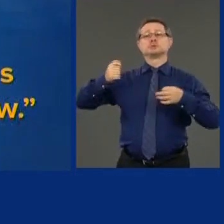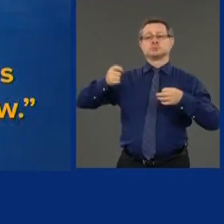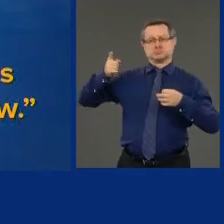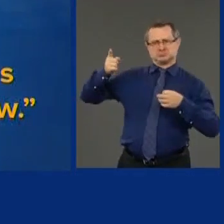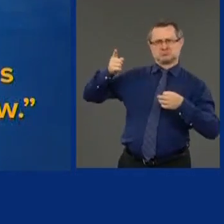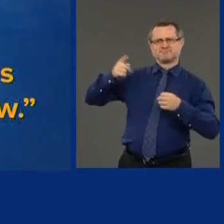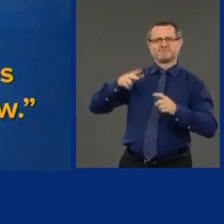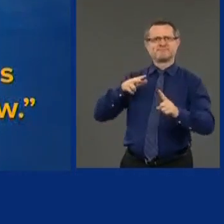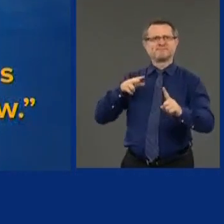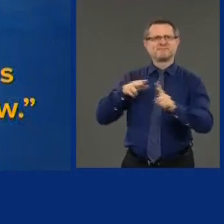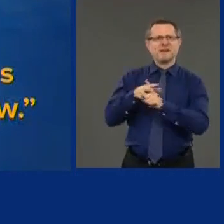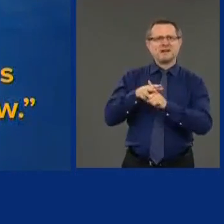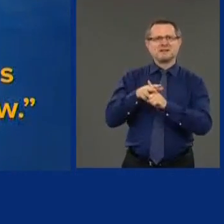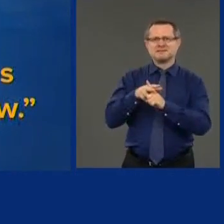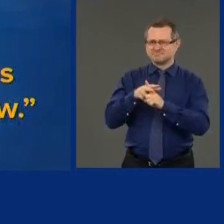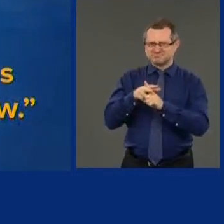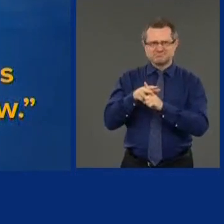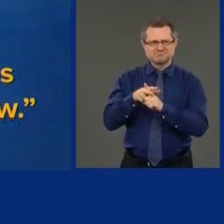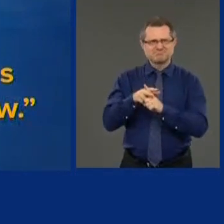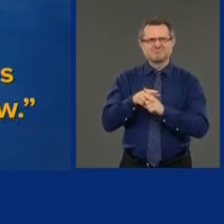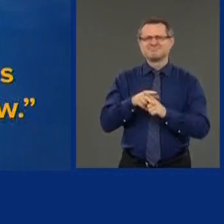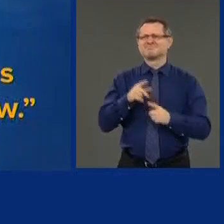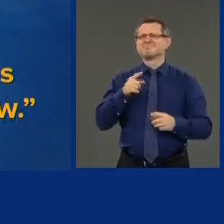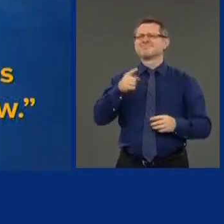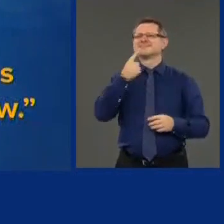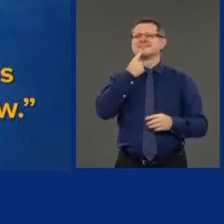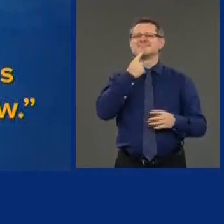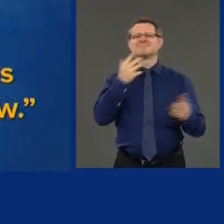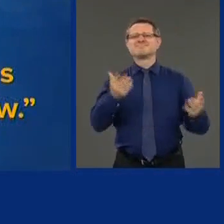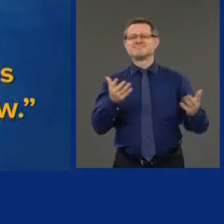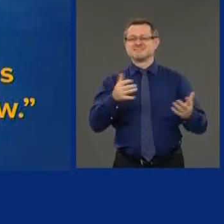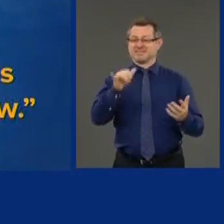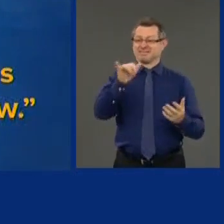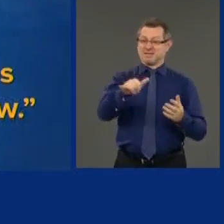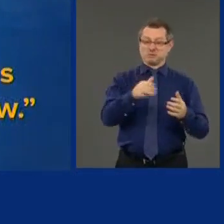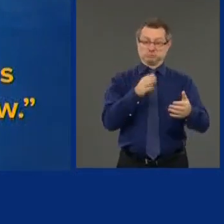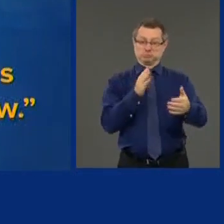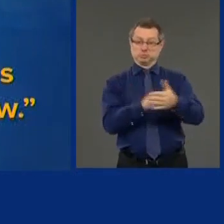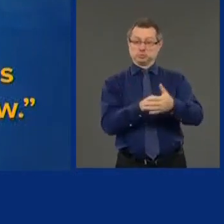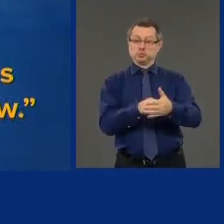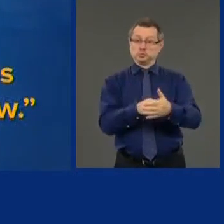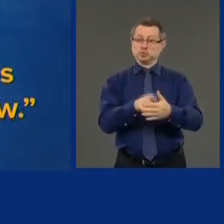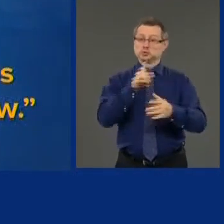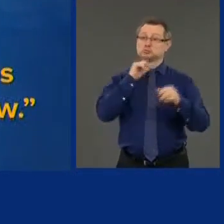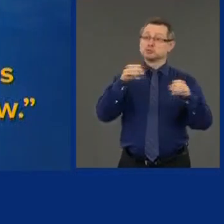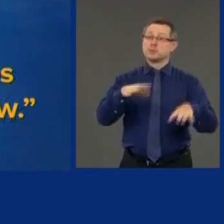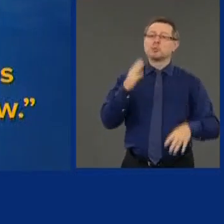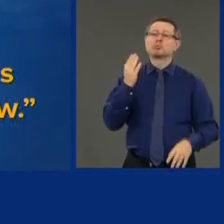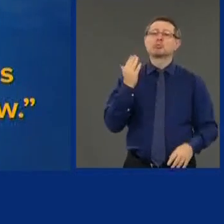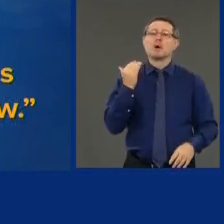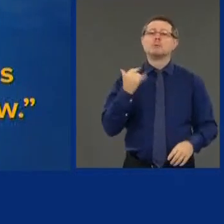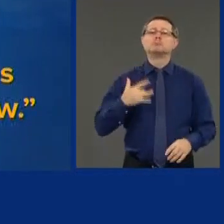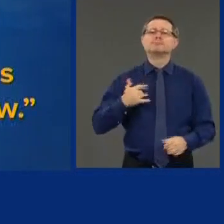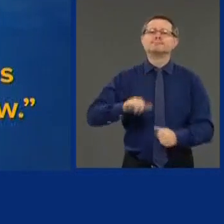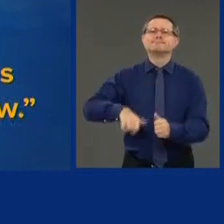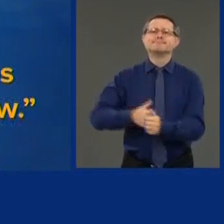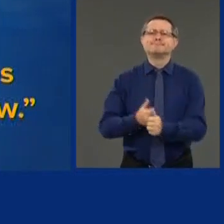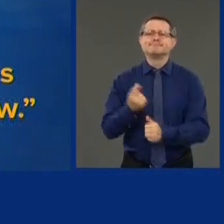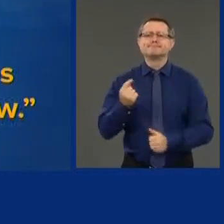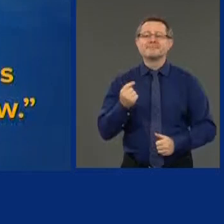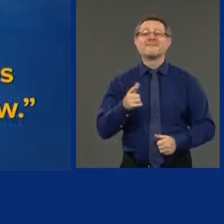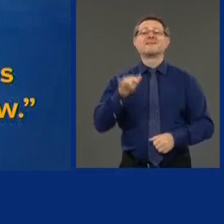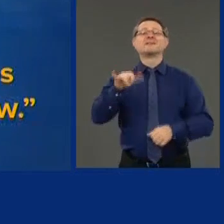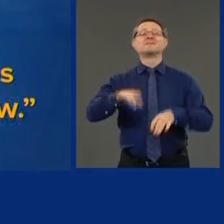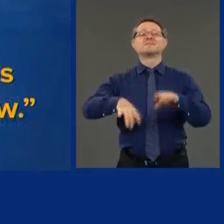saying they're dropping the lawsuit because revelations have come to